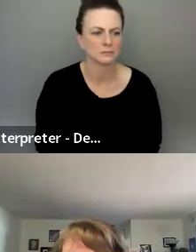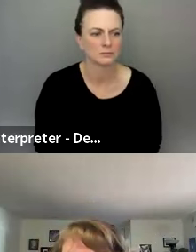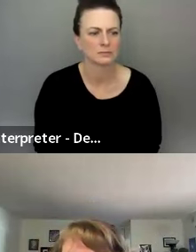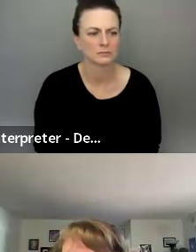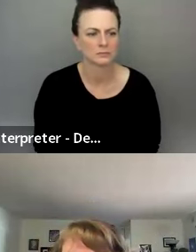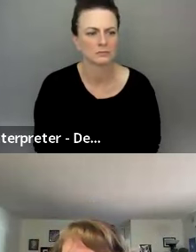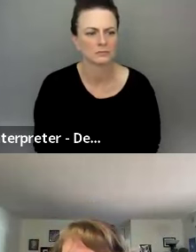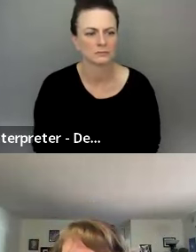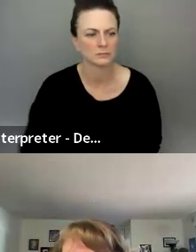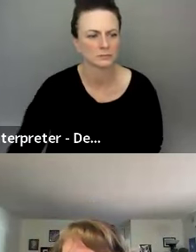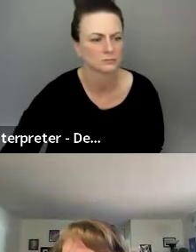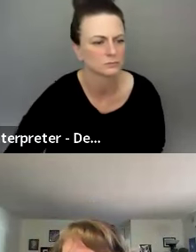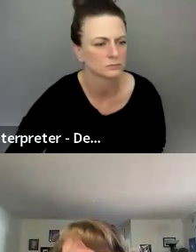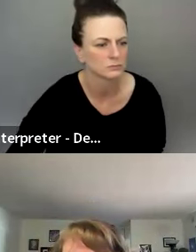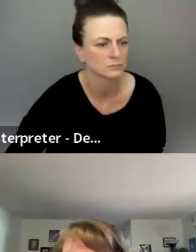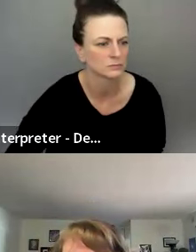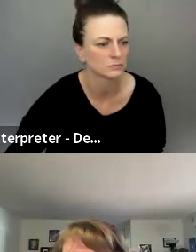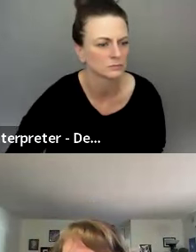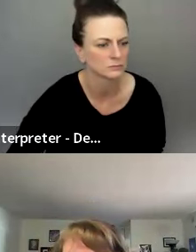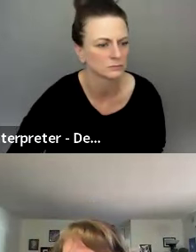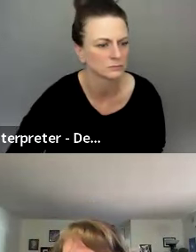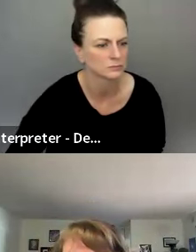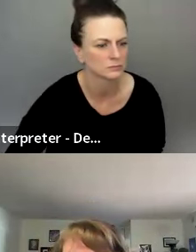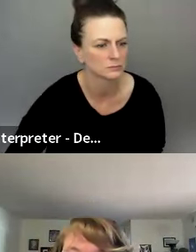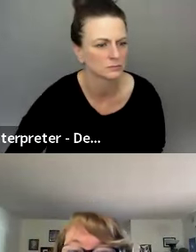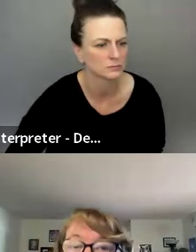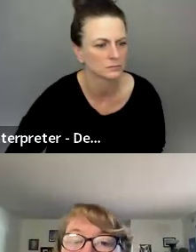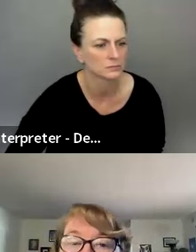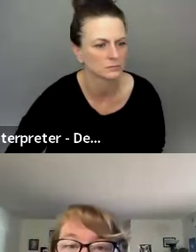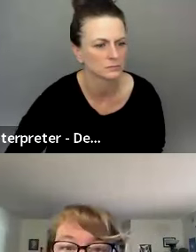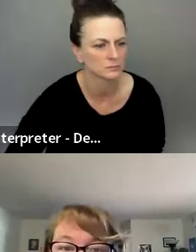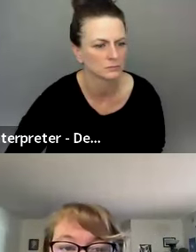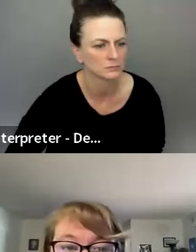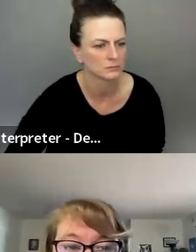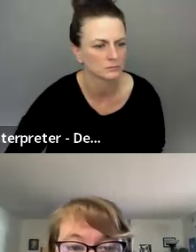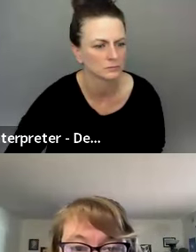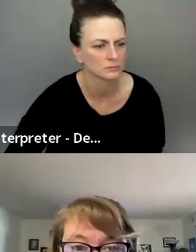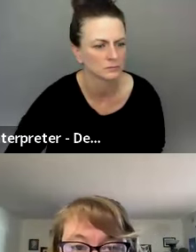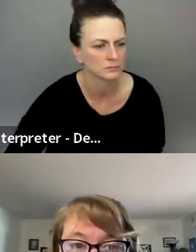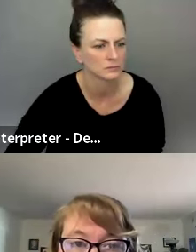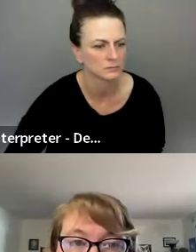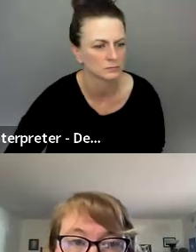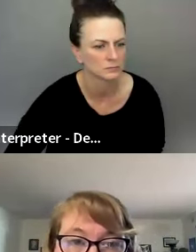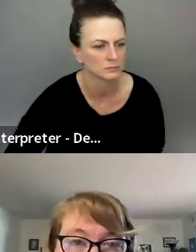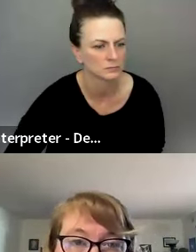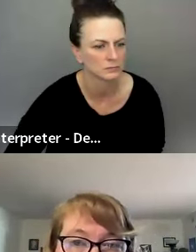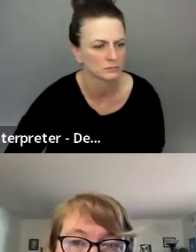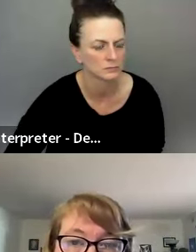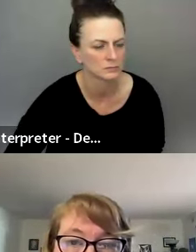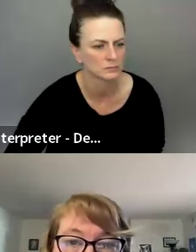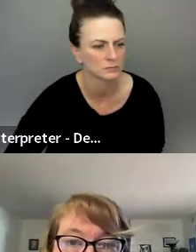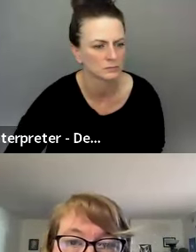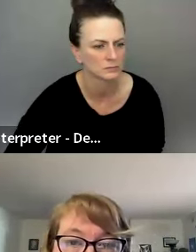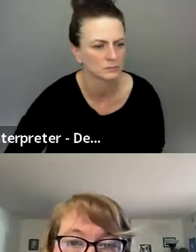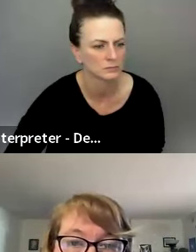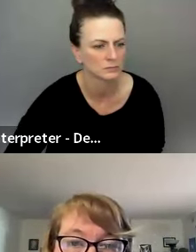need to communicate over Slack, uh, cause we cannot all be on, on restream. Restream does